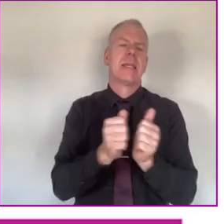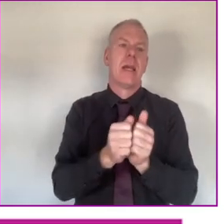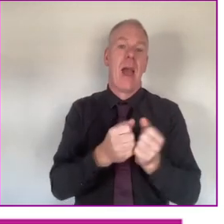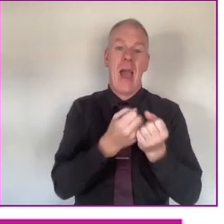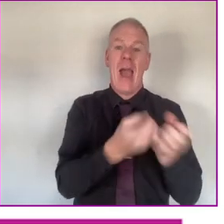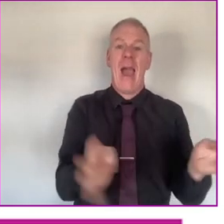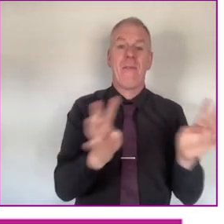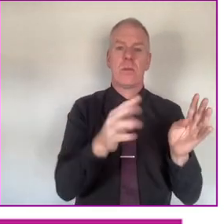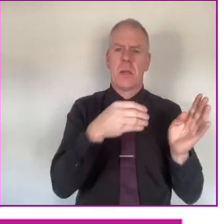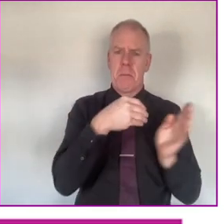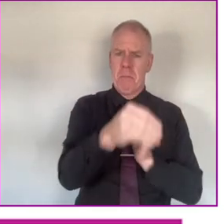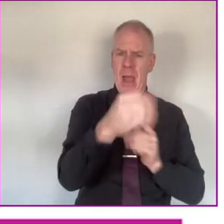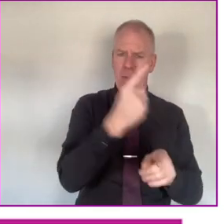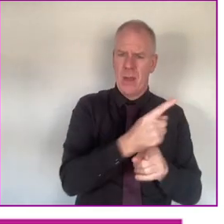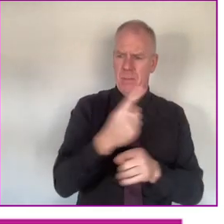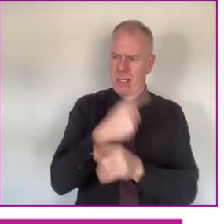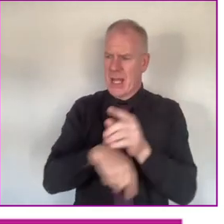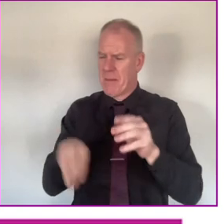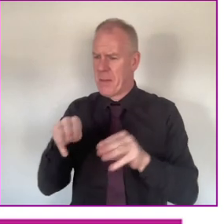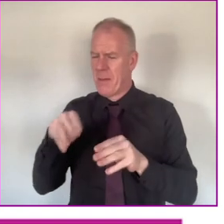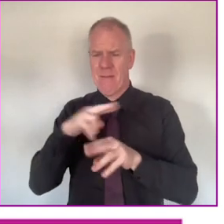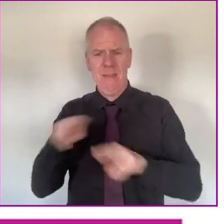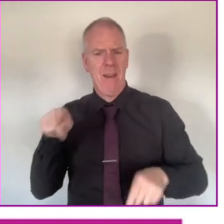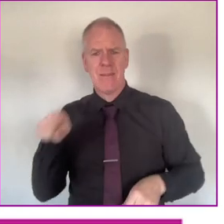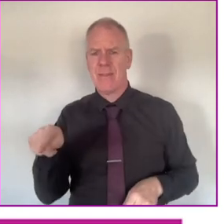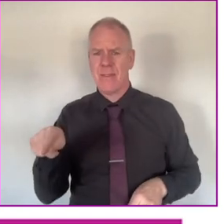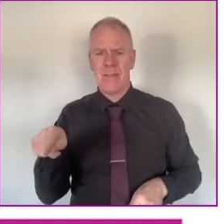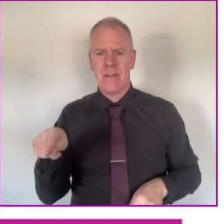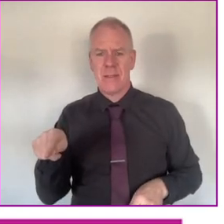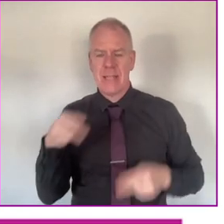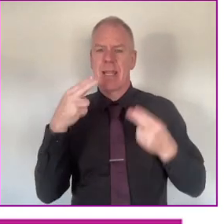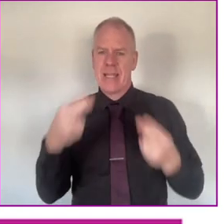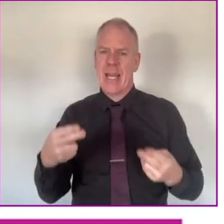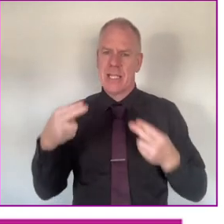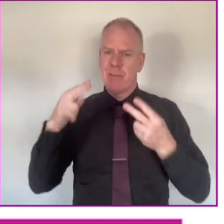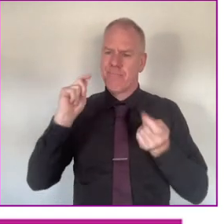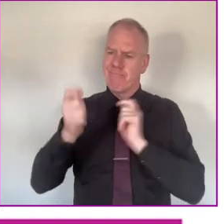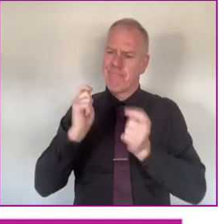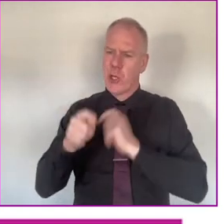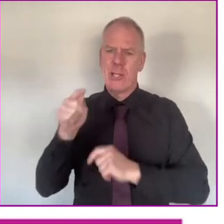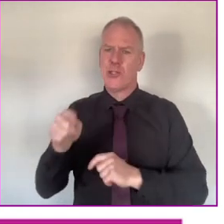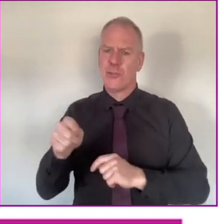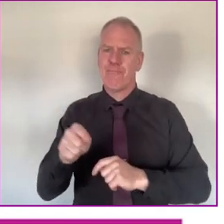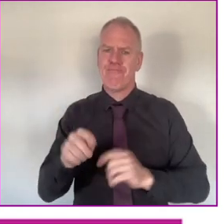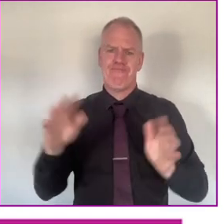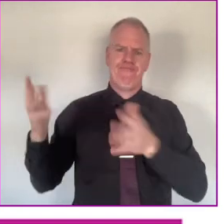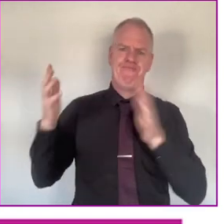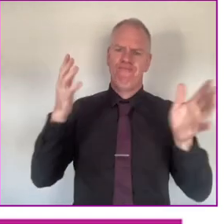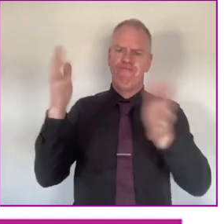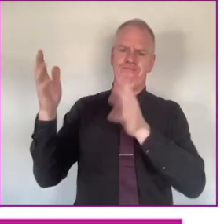meetings and everybody else is getting paid for being there, but disabled people aren't. And that needs to be looked at.